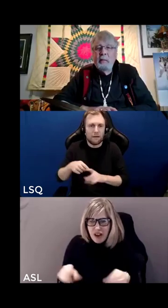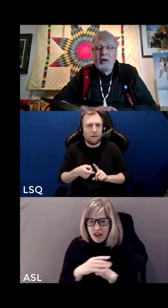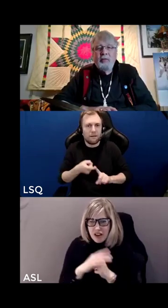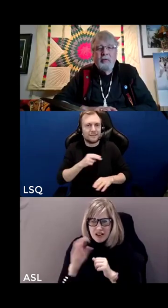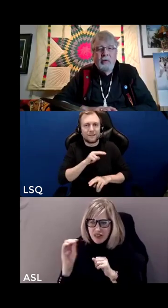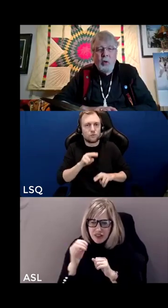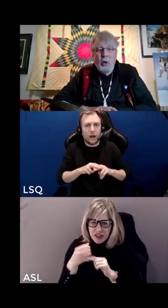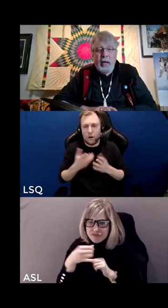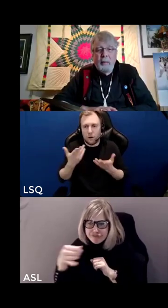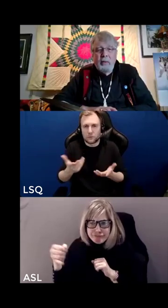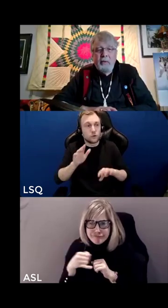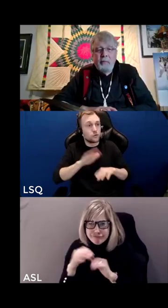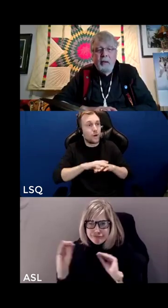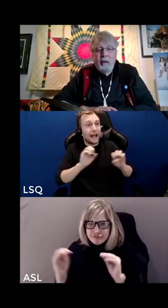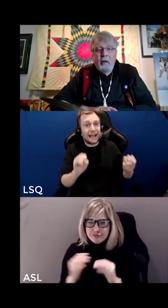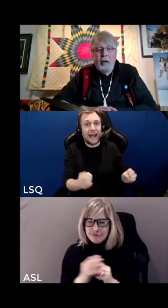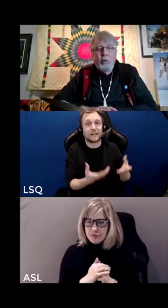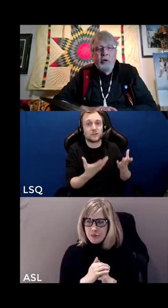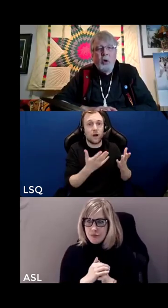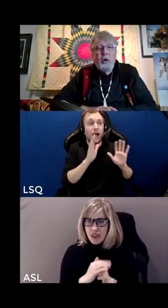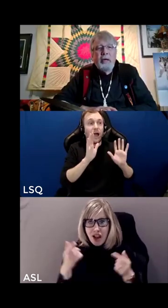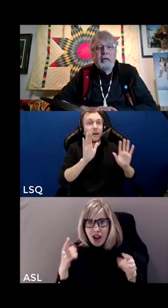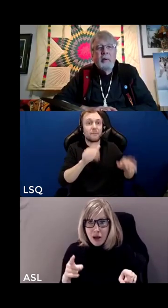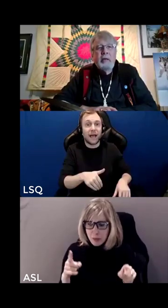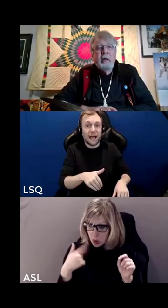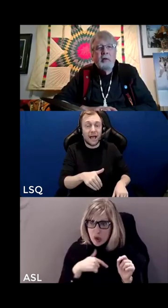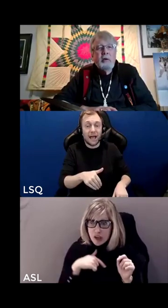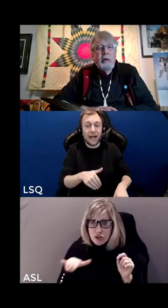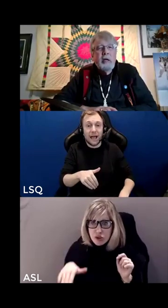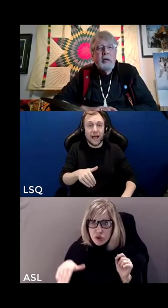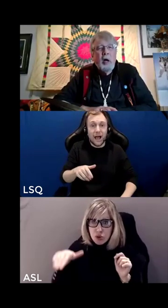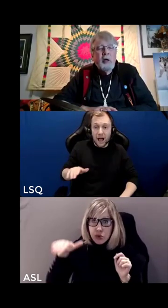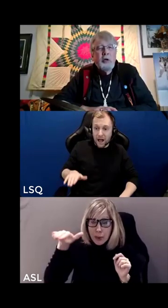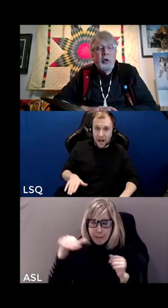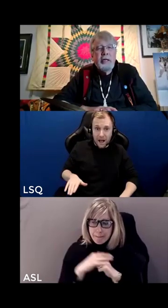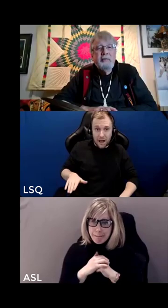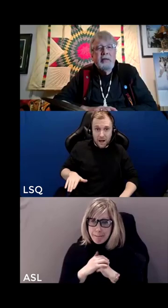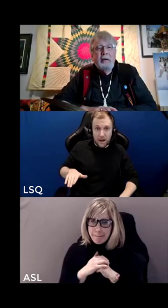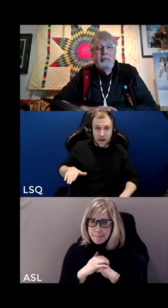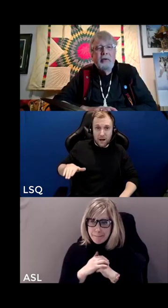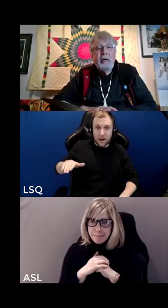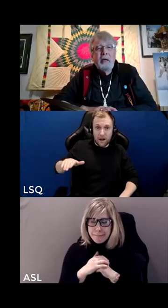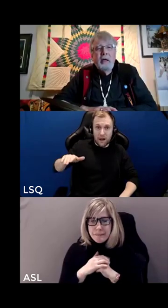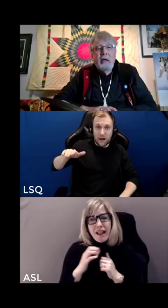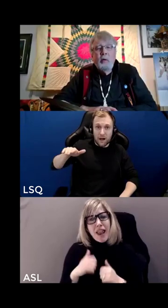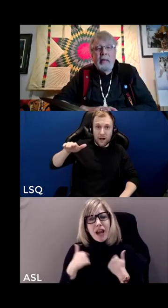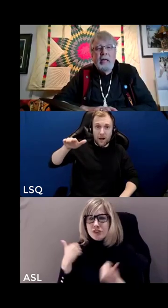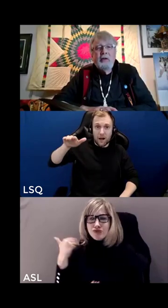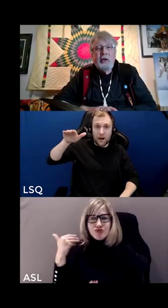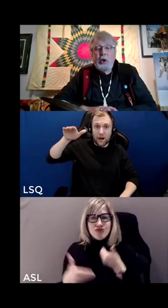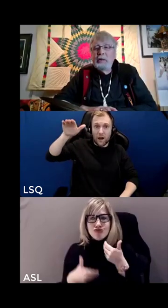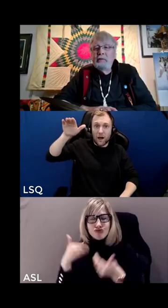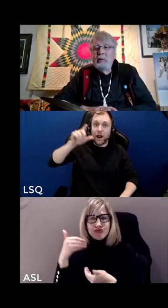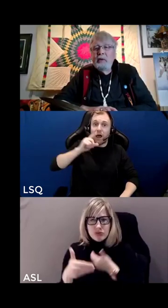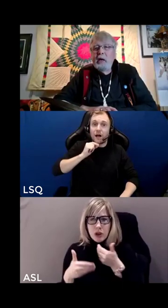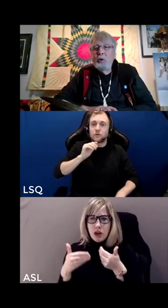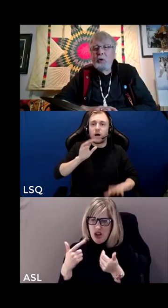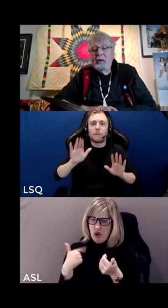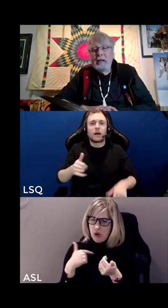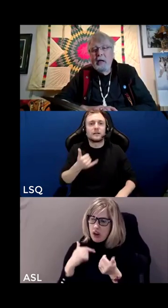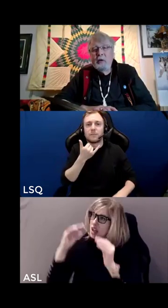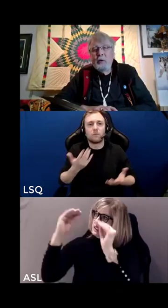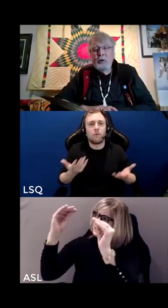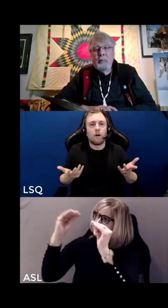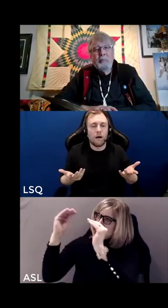in the process of growing up as we're growing in and in in on our journey of life we begin to learn from the